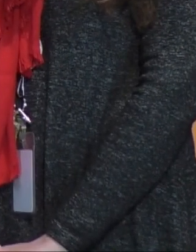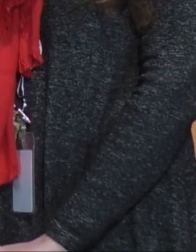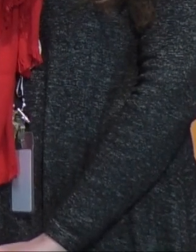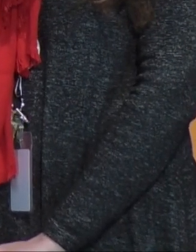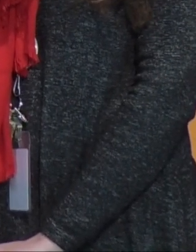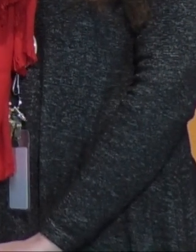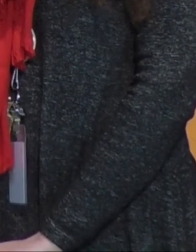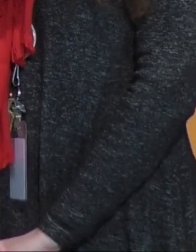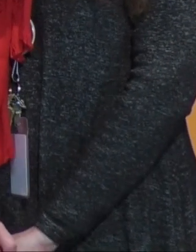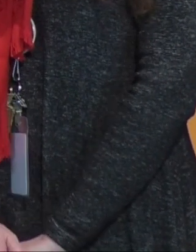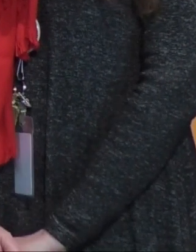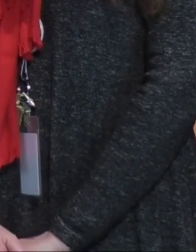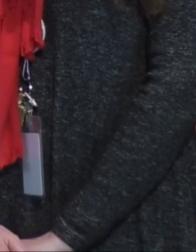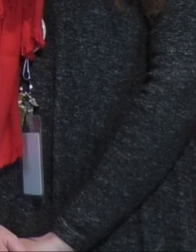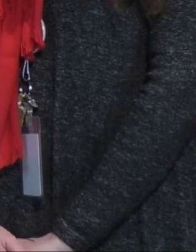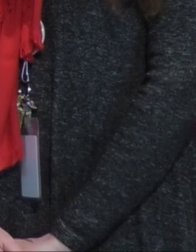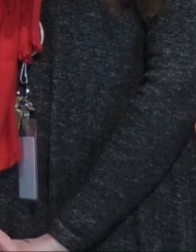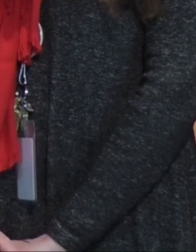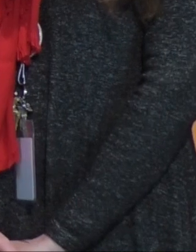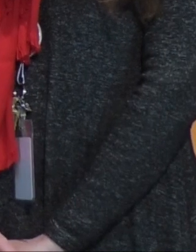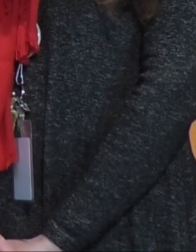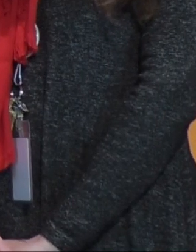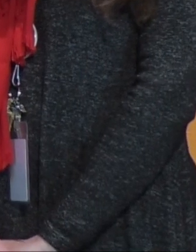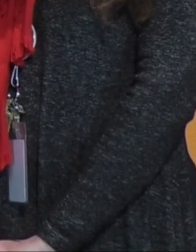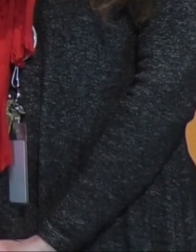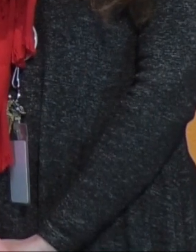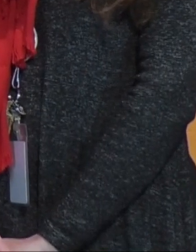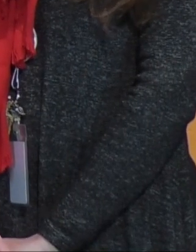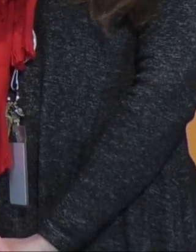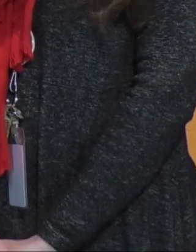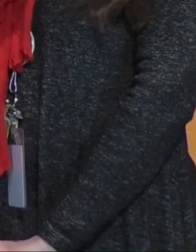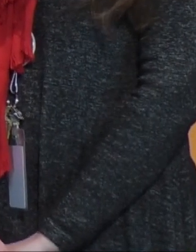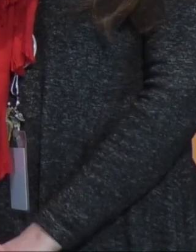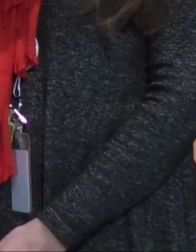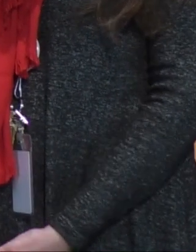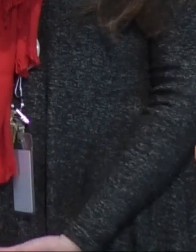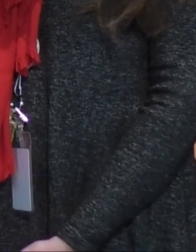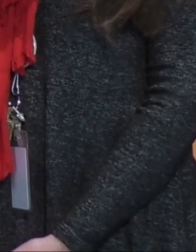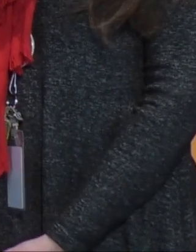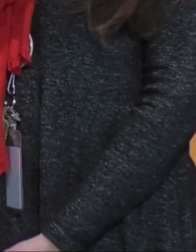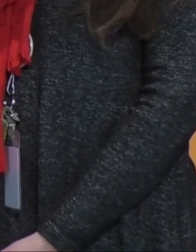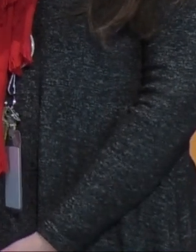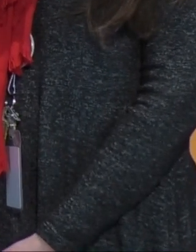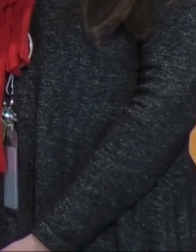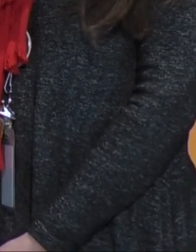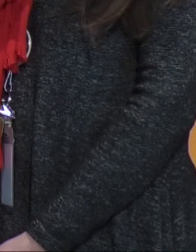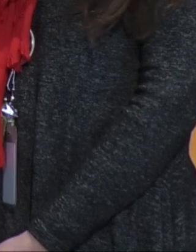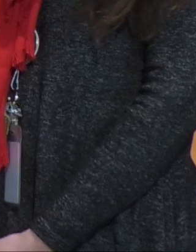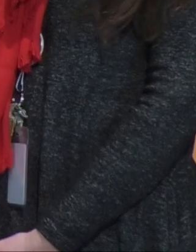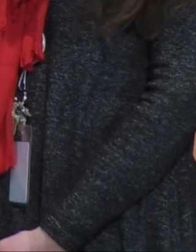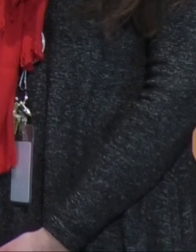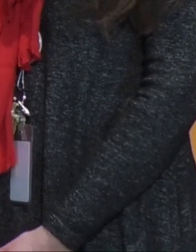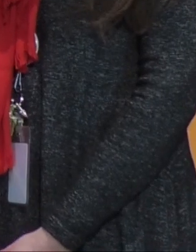month you saw Ms. Matt pass it to Ms. Shields, very deserving candidate for our Bravehead. And Ms. Shields is here to pass it on to a very